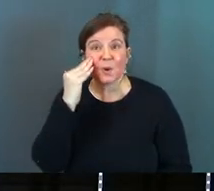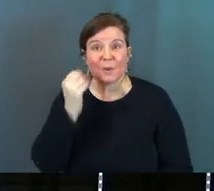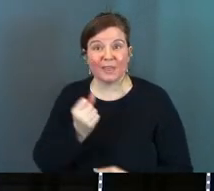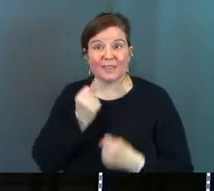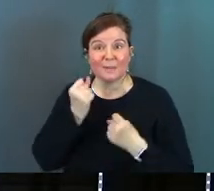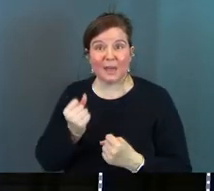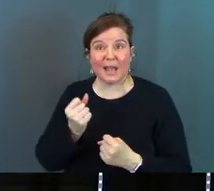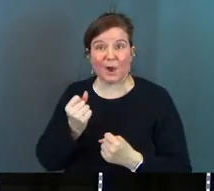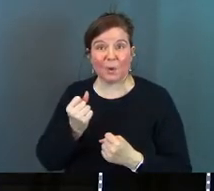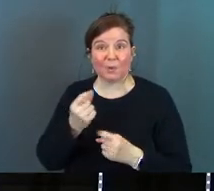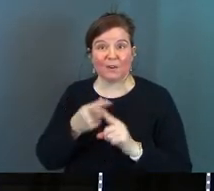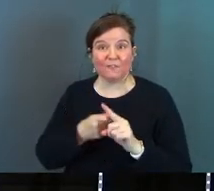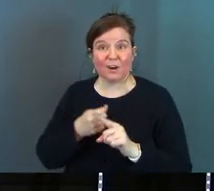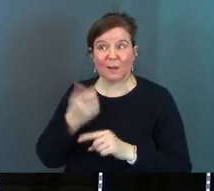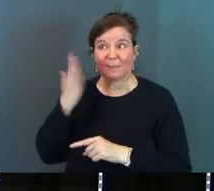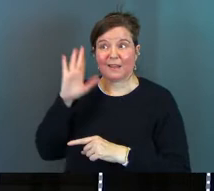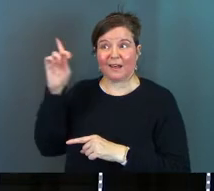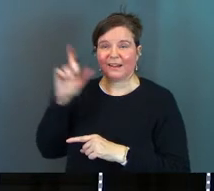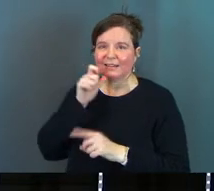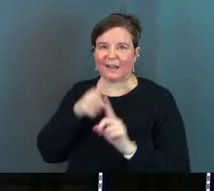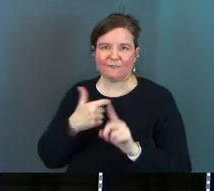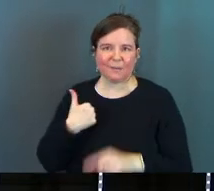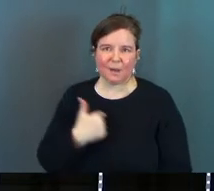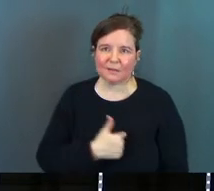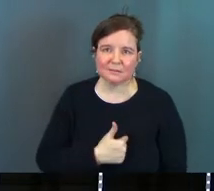this power is from God and not from us